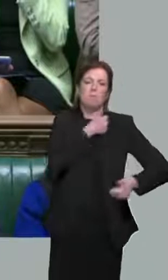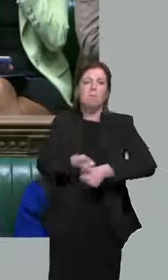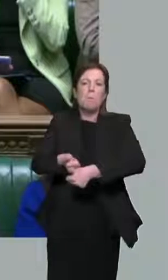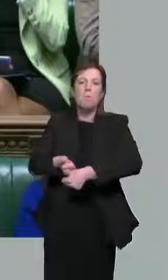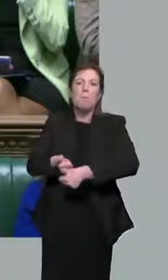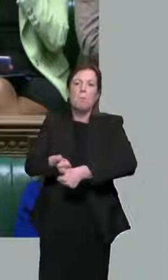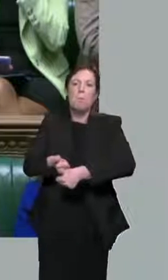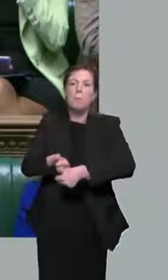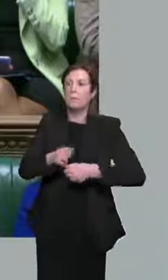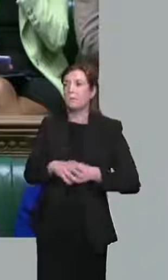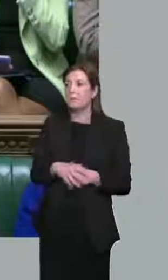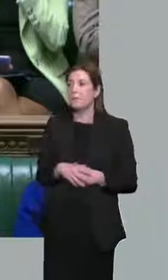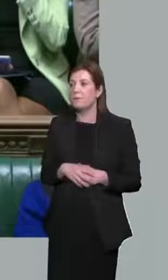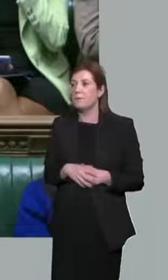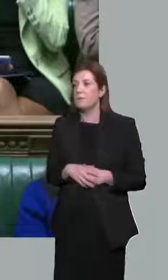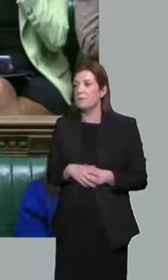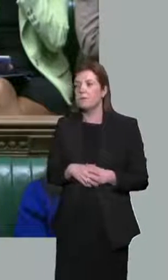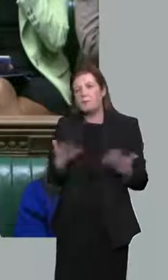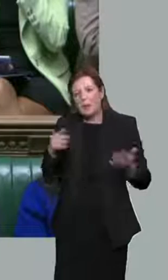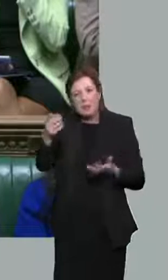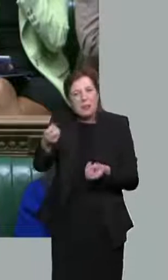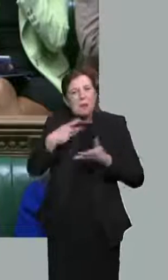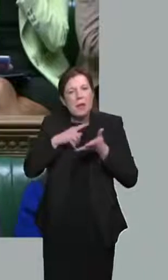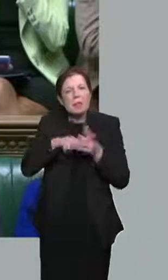to her comments on tax.